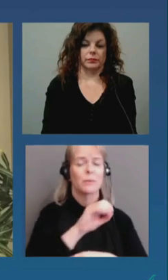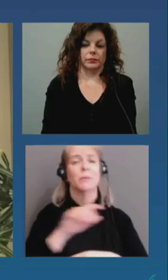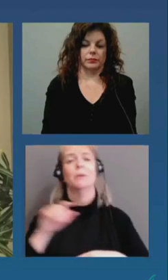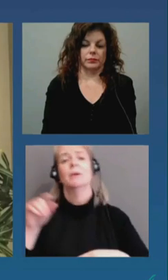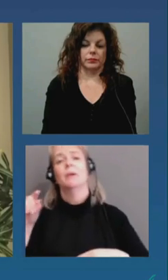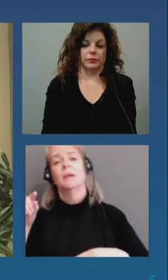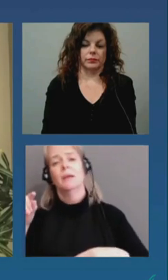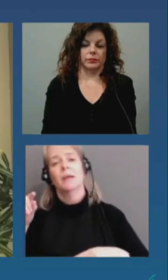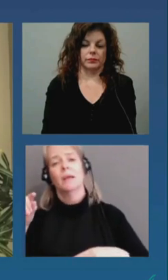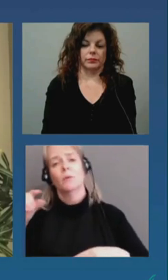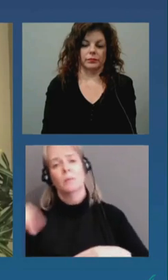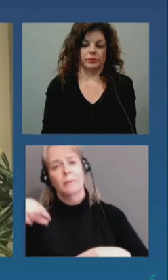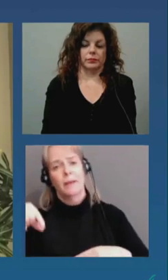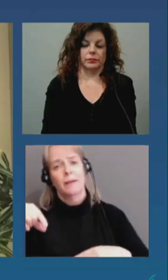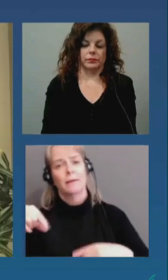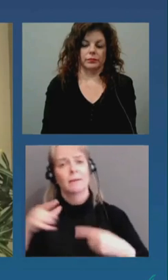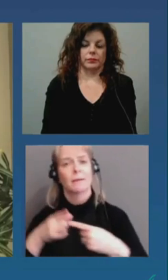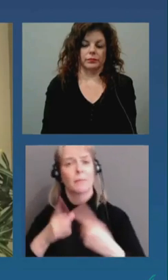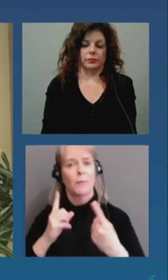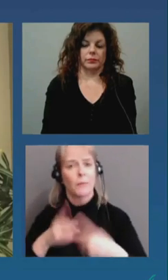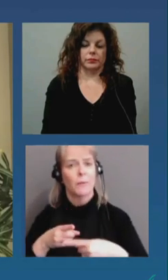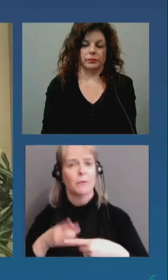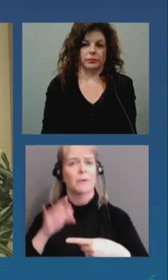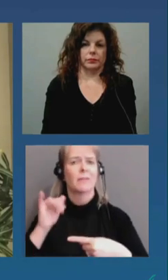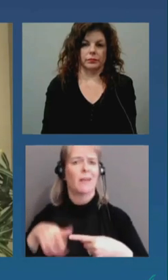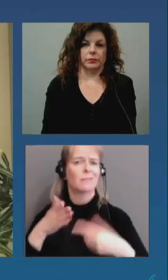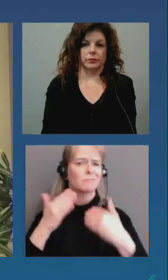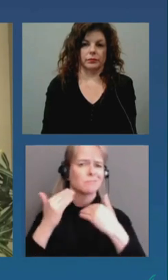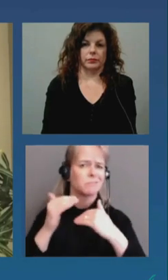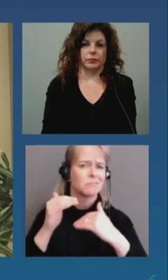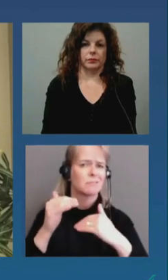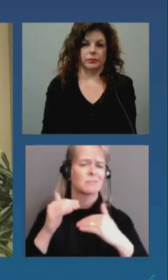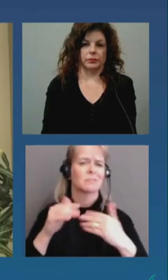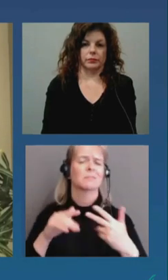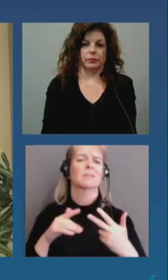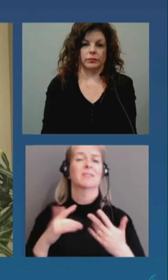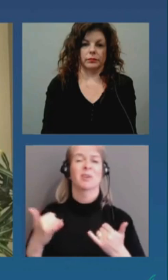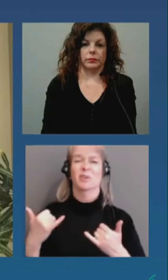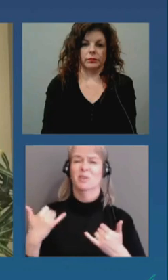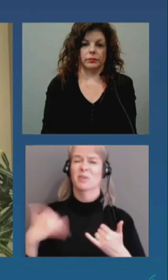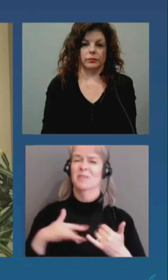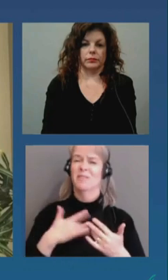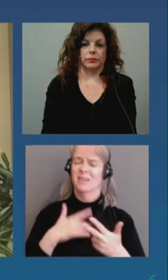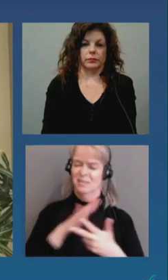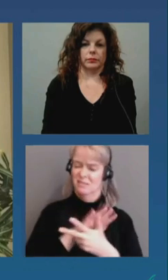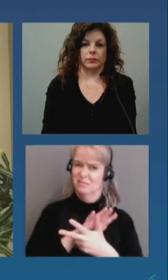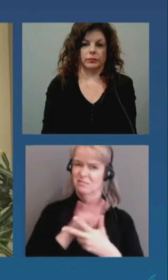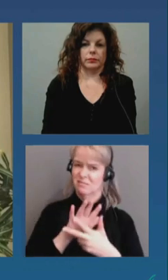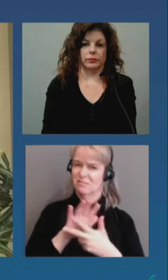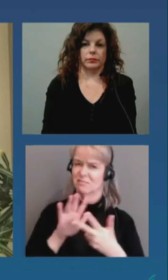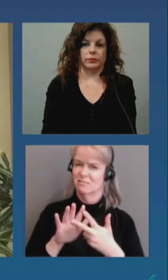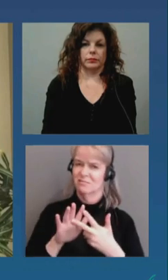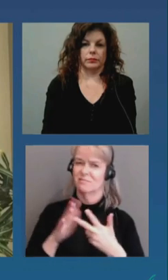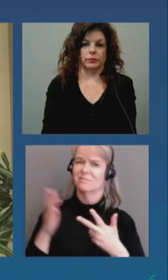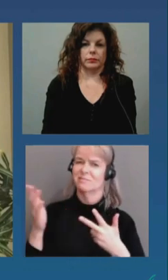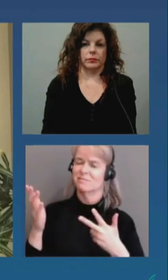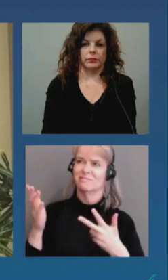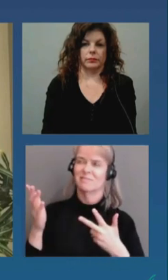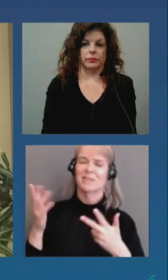so much opposition to those items that they withdrew the playground